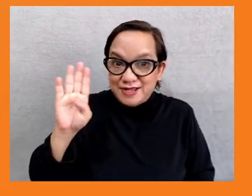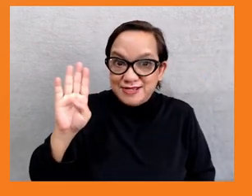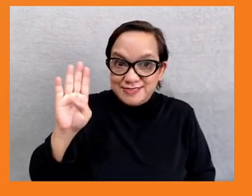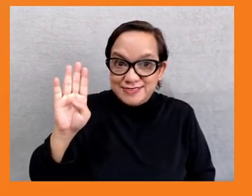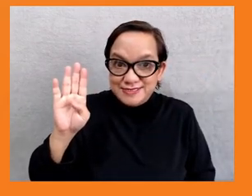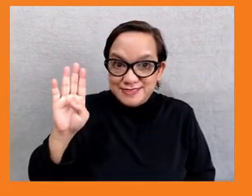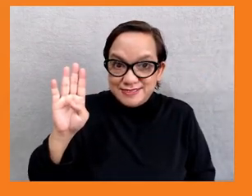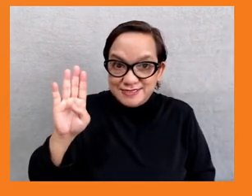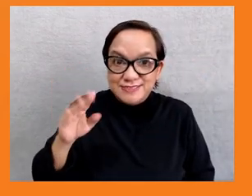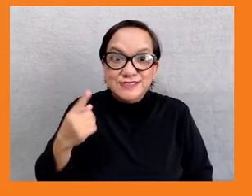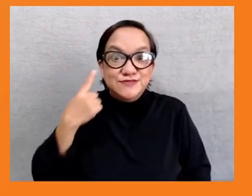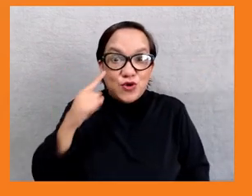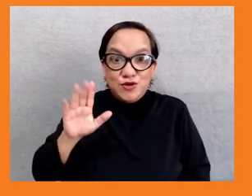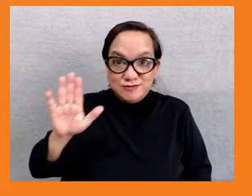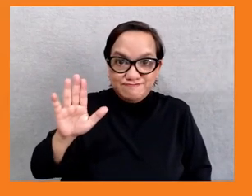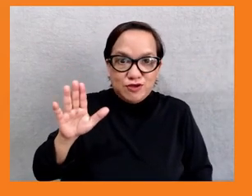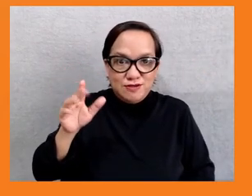Over to you, Wu Chong. Thank you.